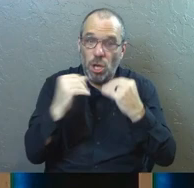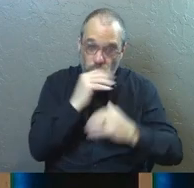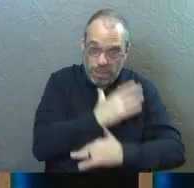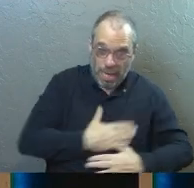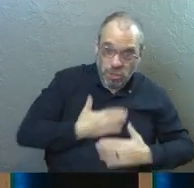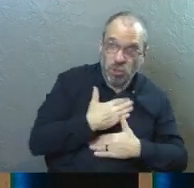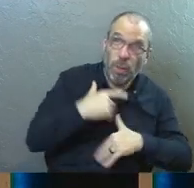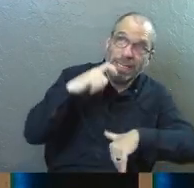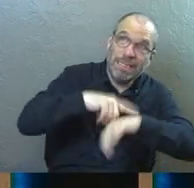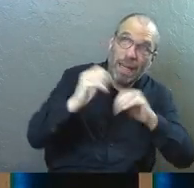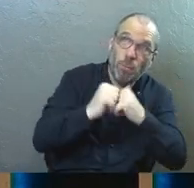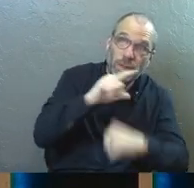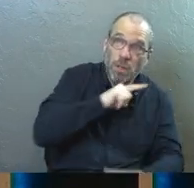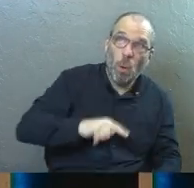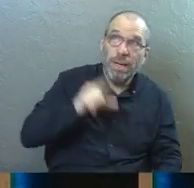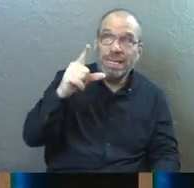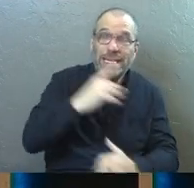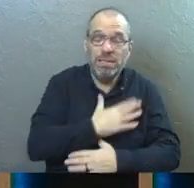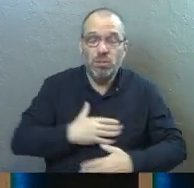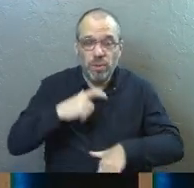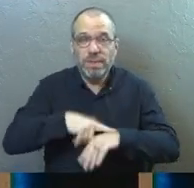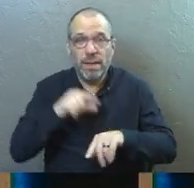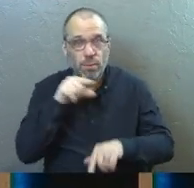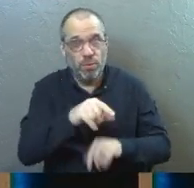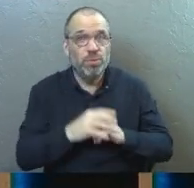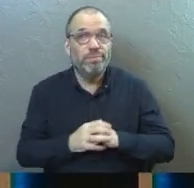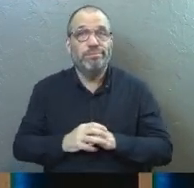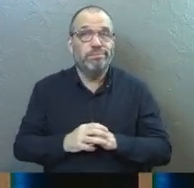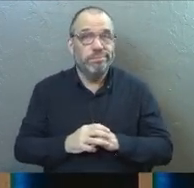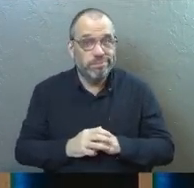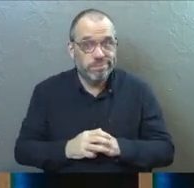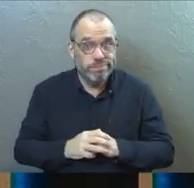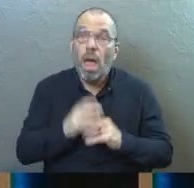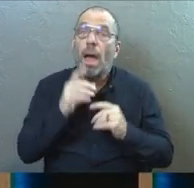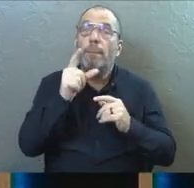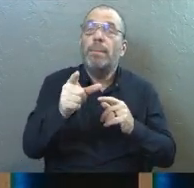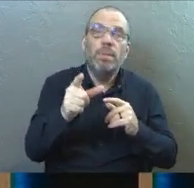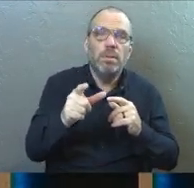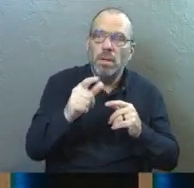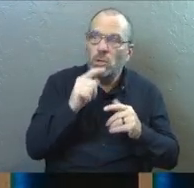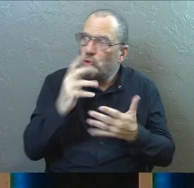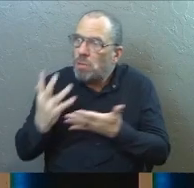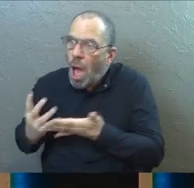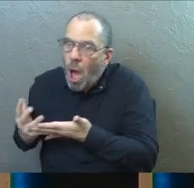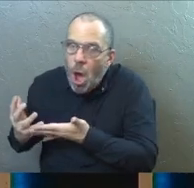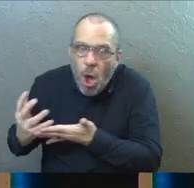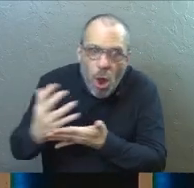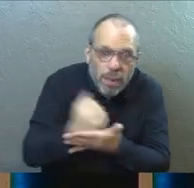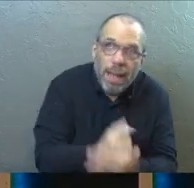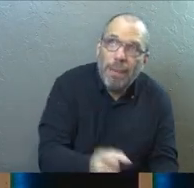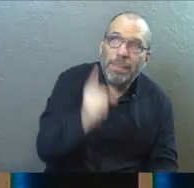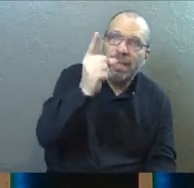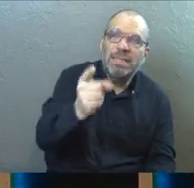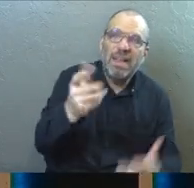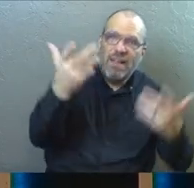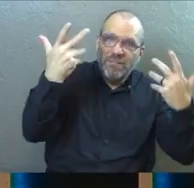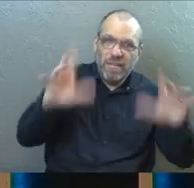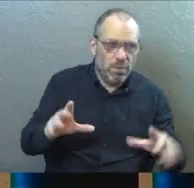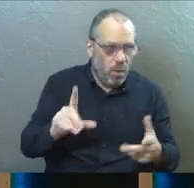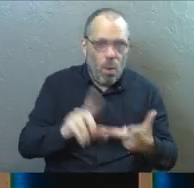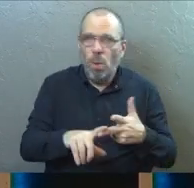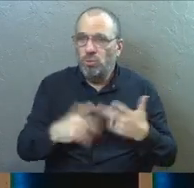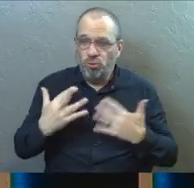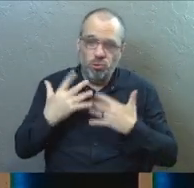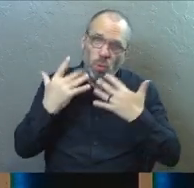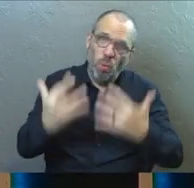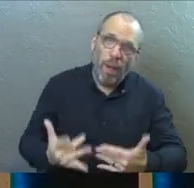enjoying time with the Lord, he's enjoying time with you. Maybe you're not earning anything because he's done it all. Maybe